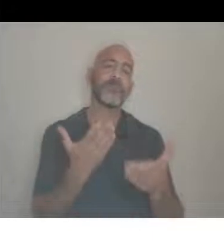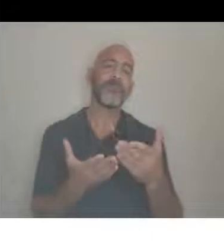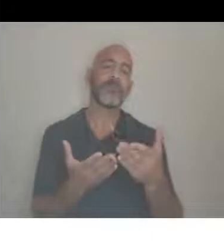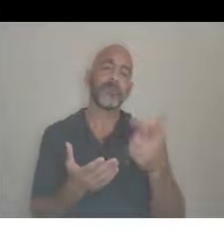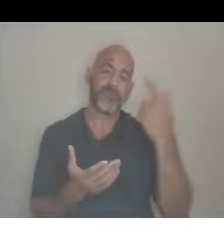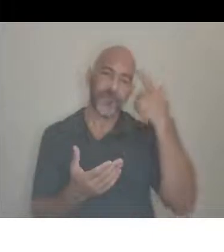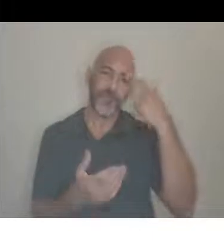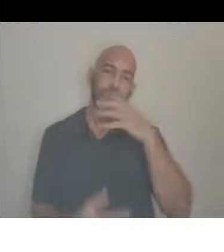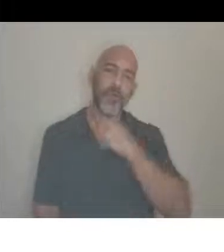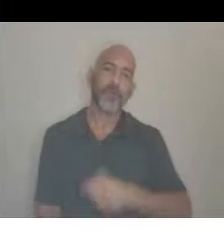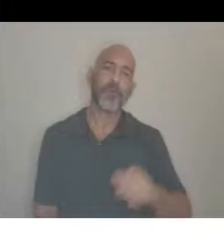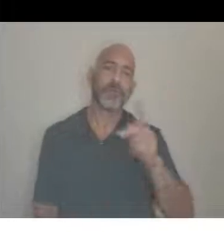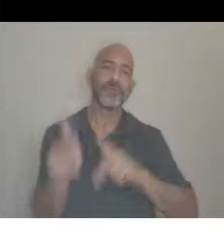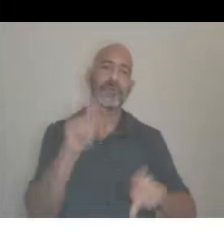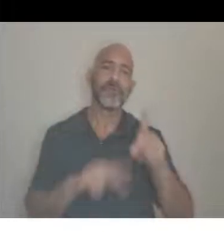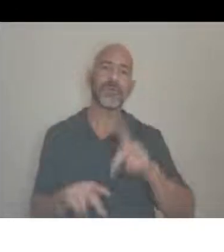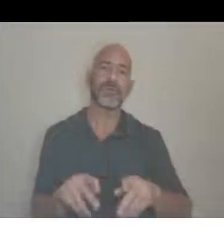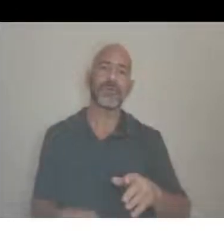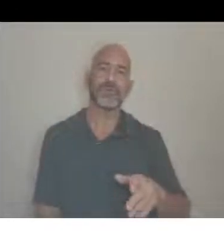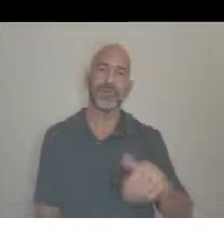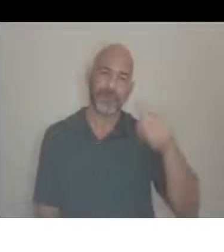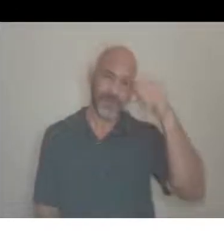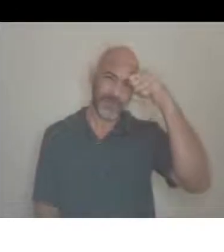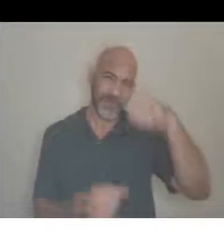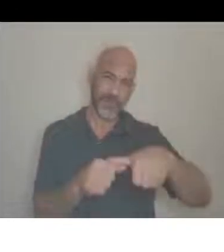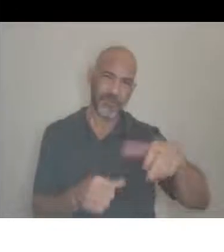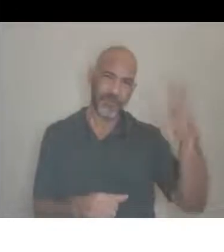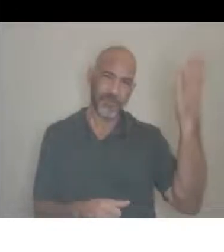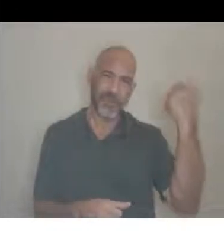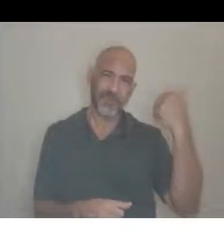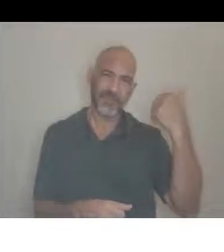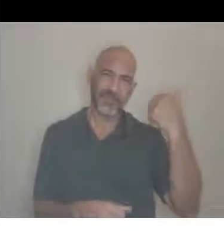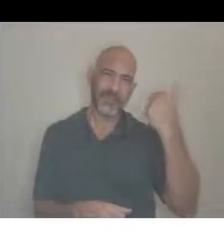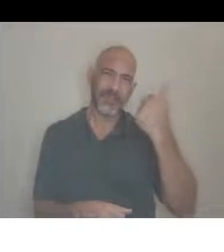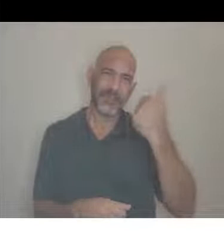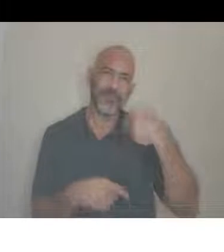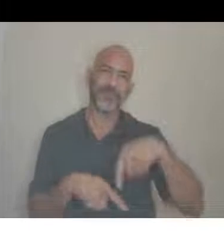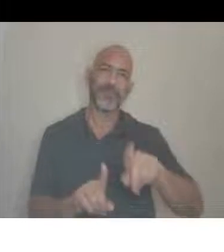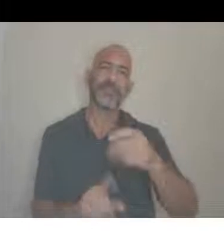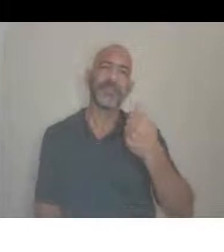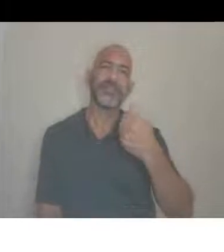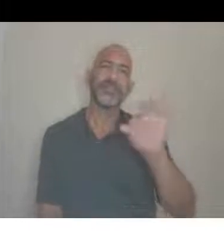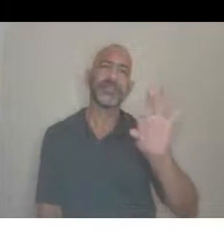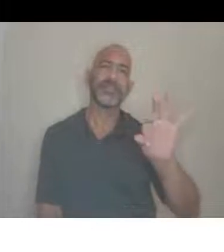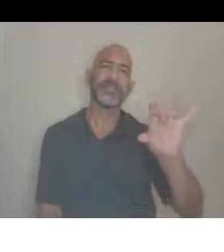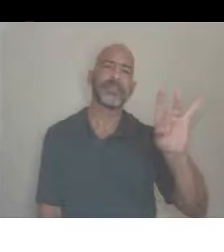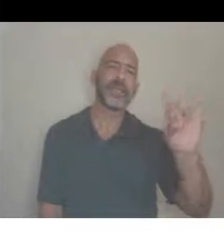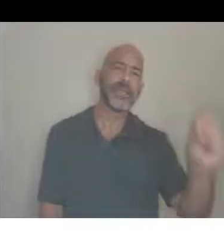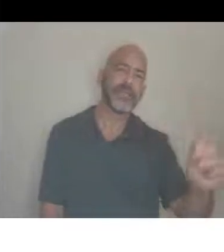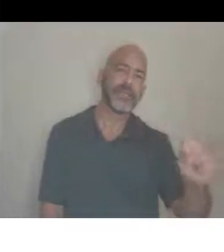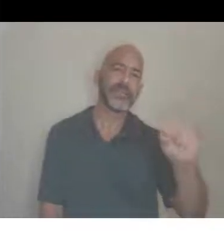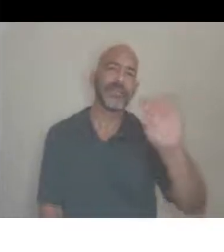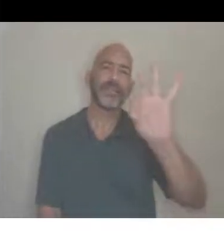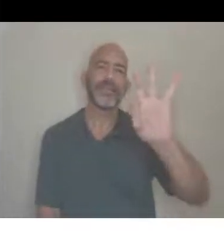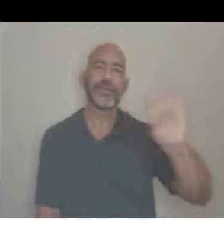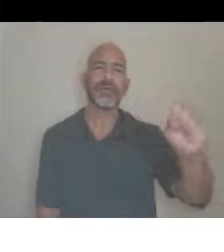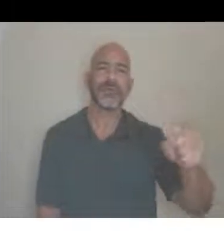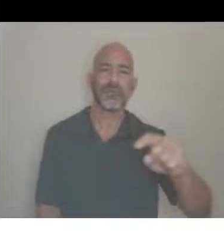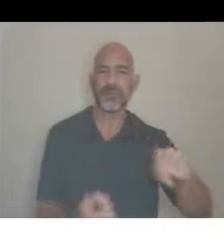80s, 90s, when we're all starting to get on computers. We like to use all these funky